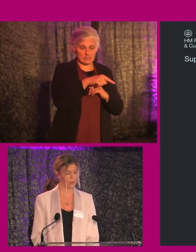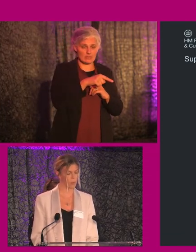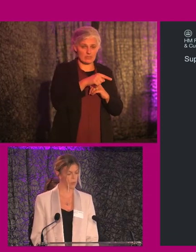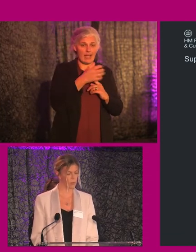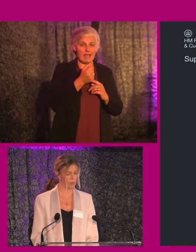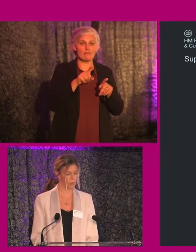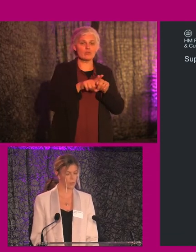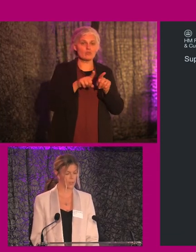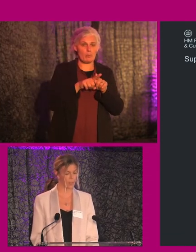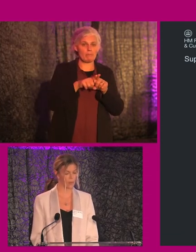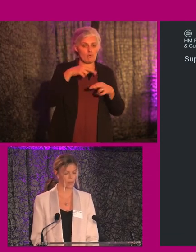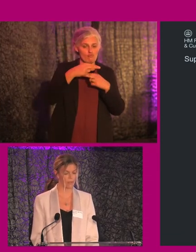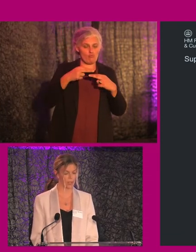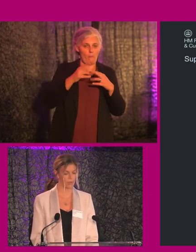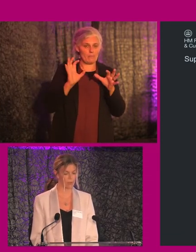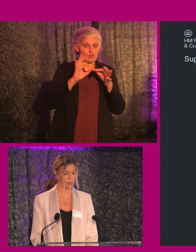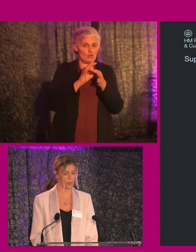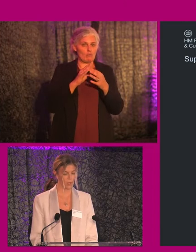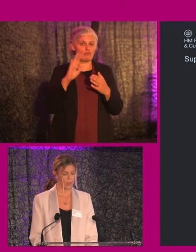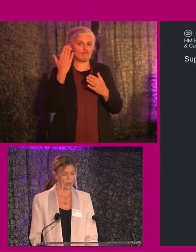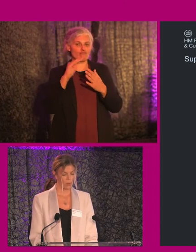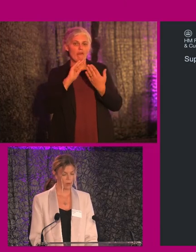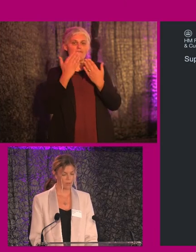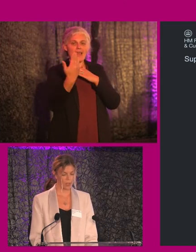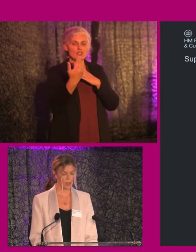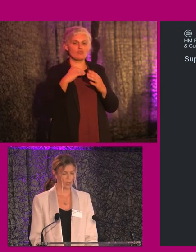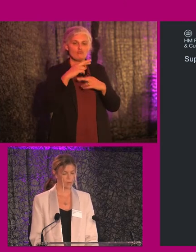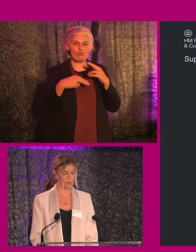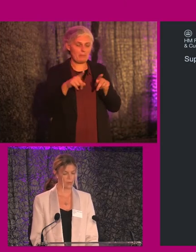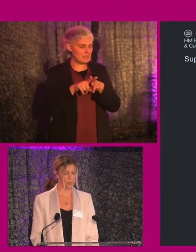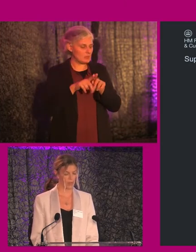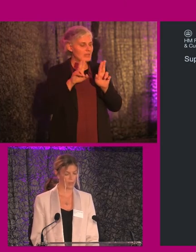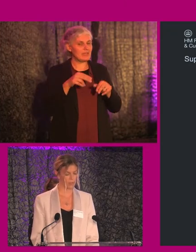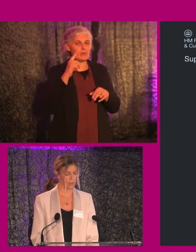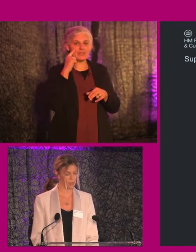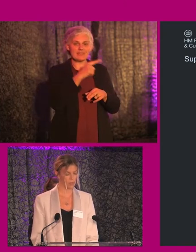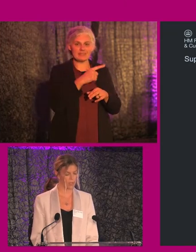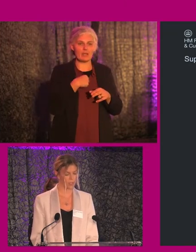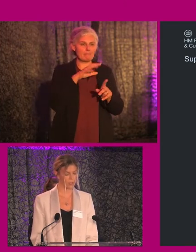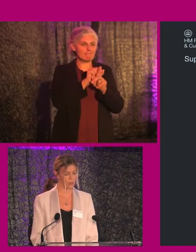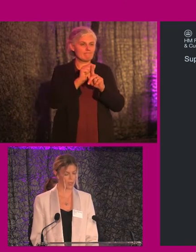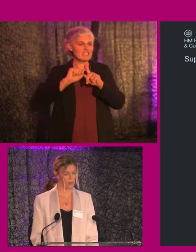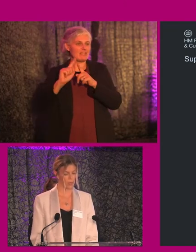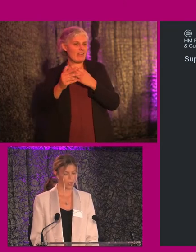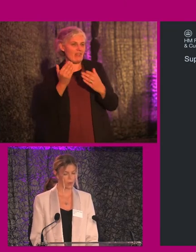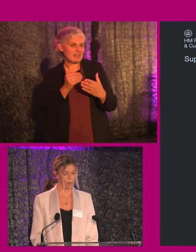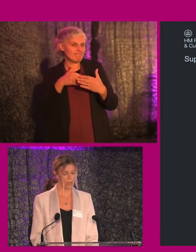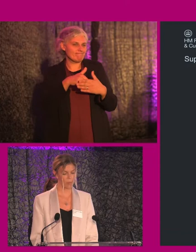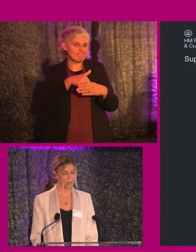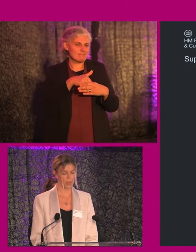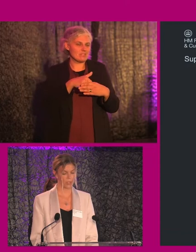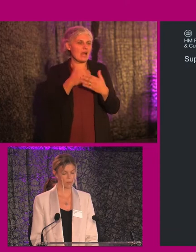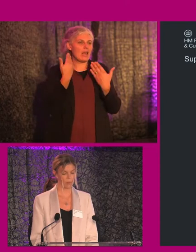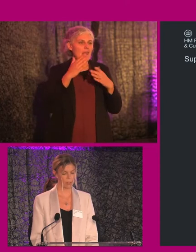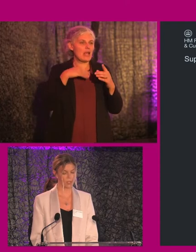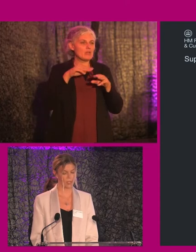also have a woo-do room together with a reflection room. Hopefully, you can now see we're starting to pick up the features to allow who may not